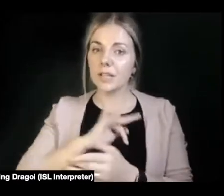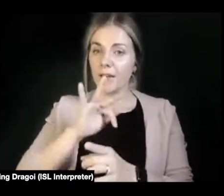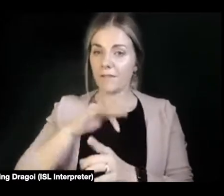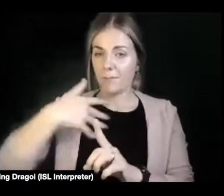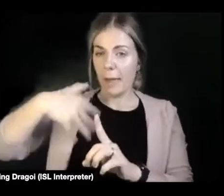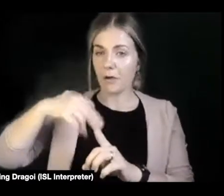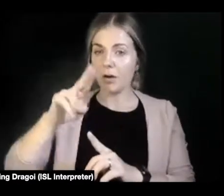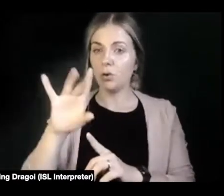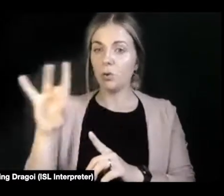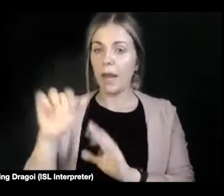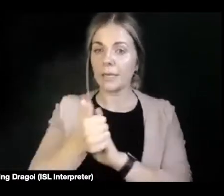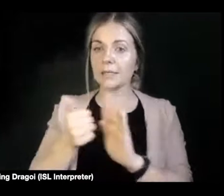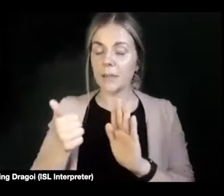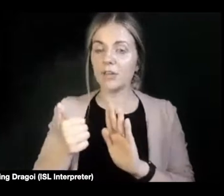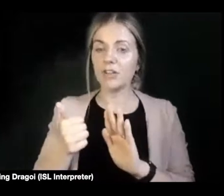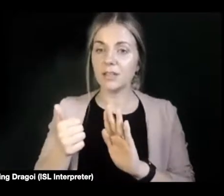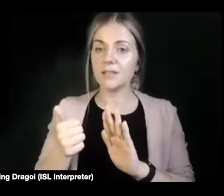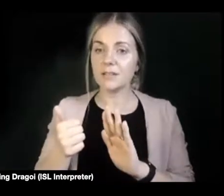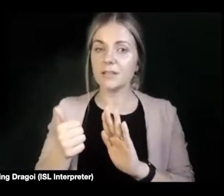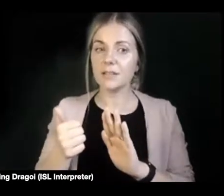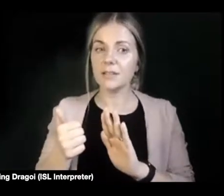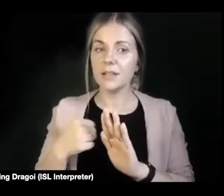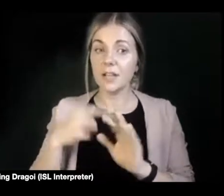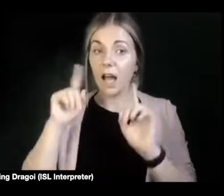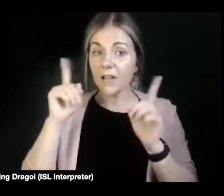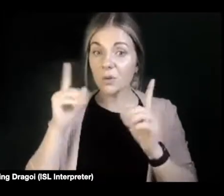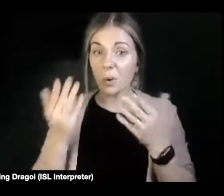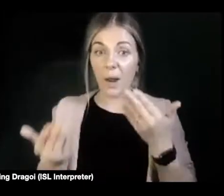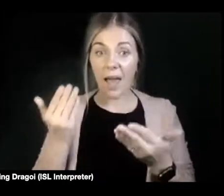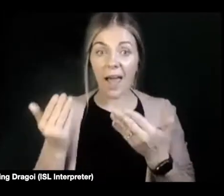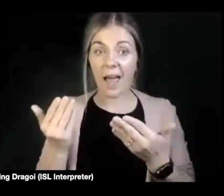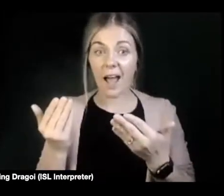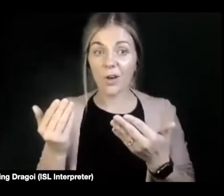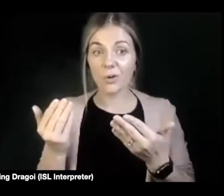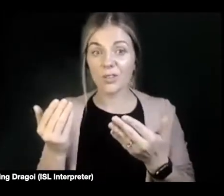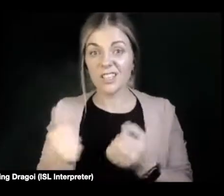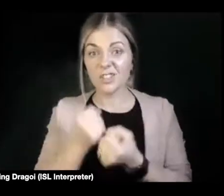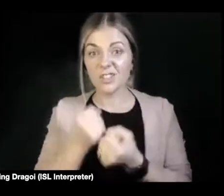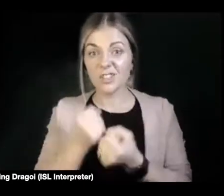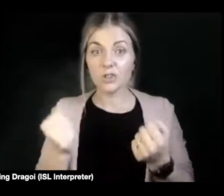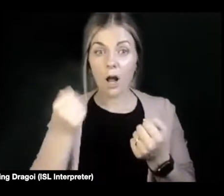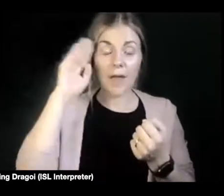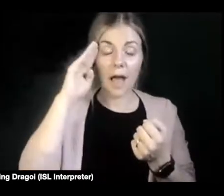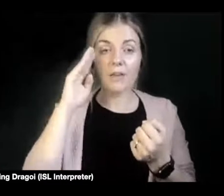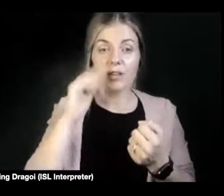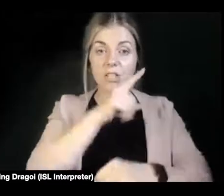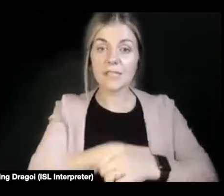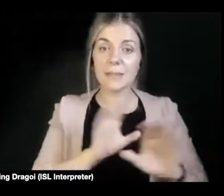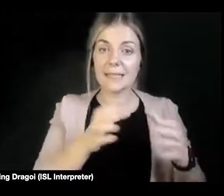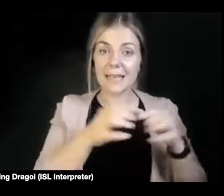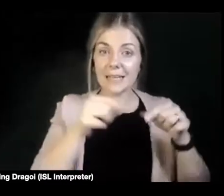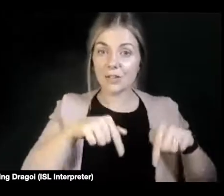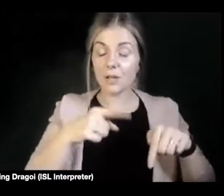and you probably don't know how strong the autistic disability sector here is. What would be your